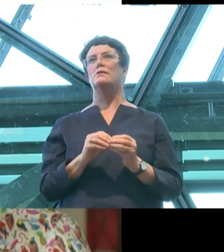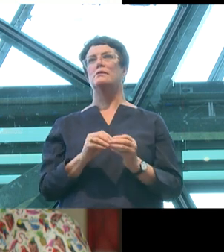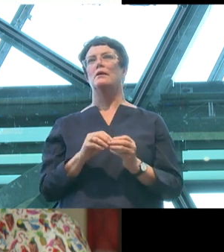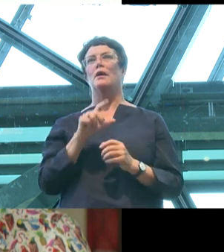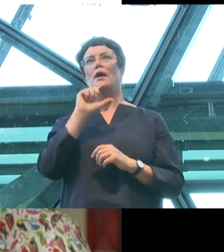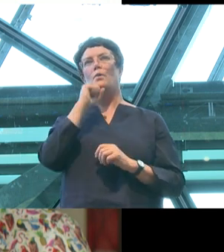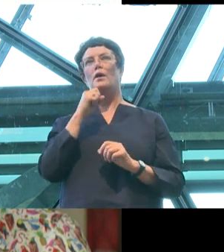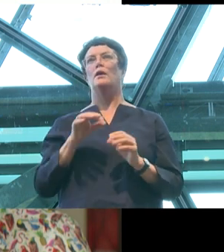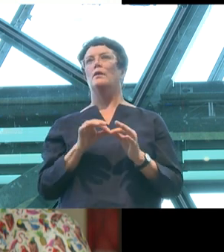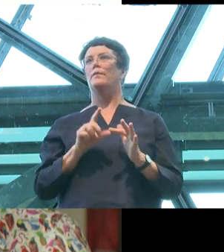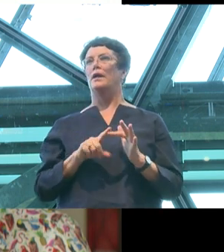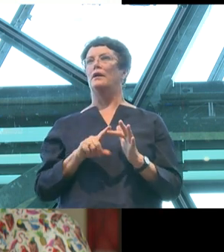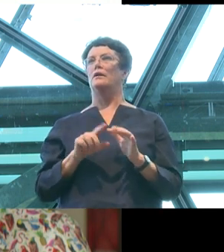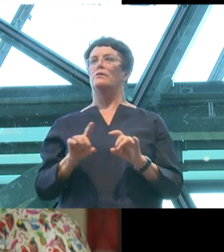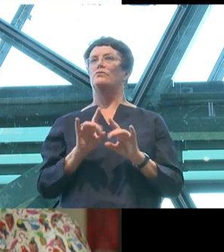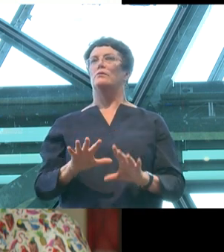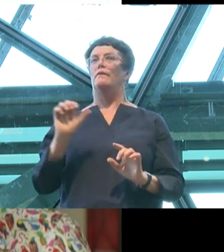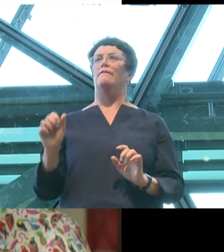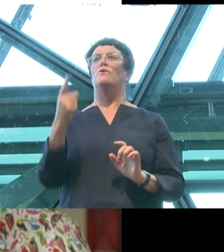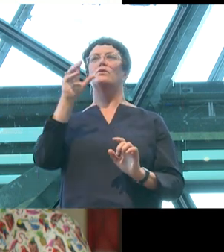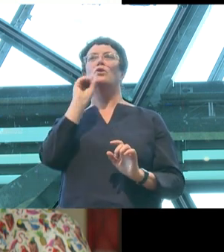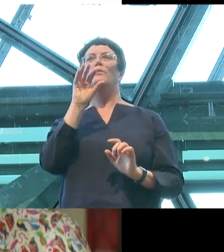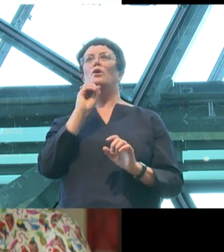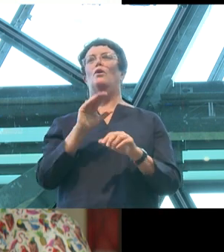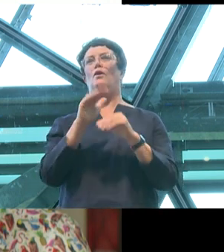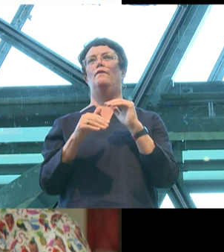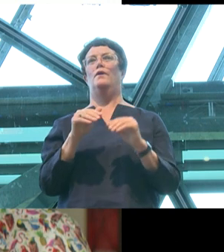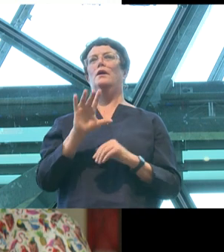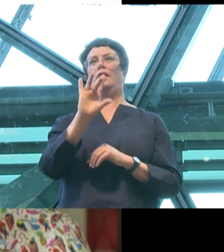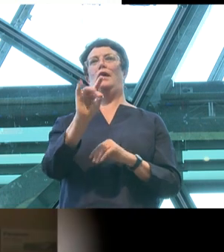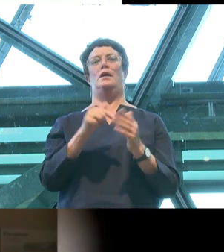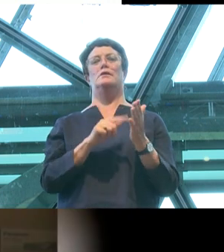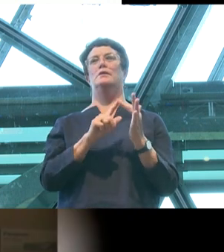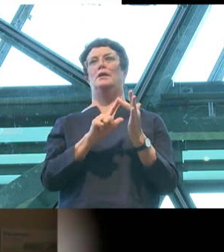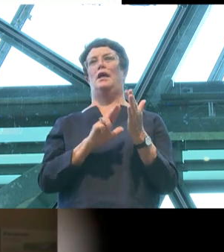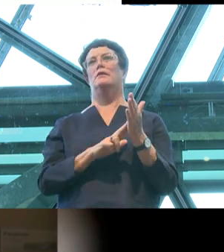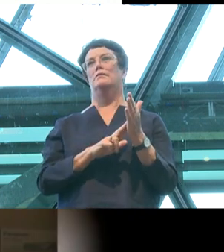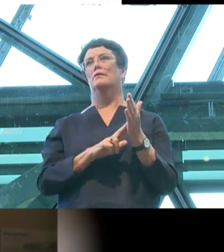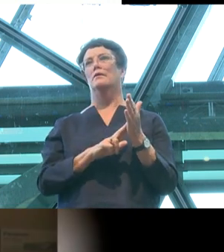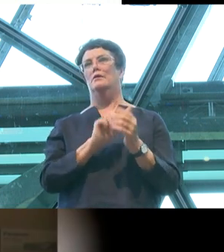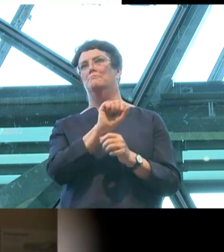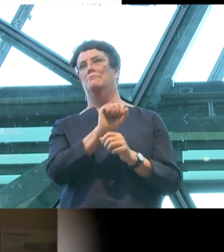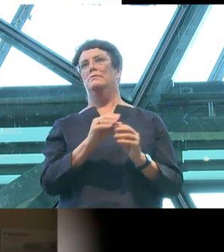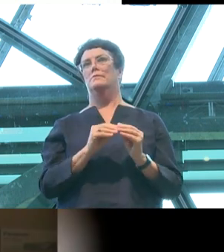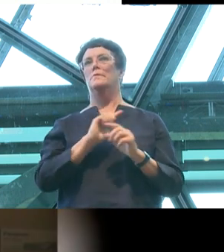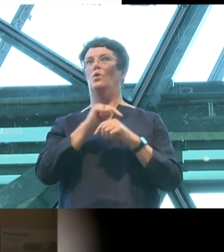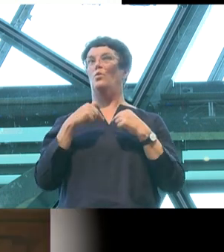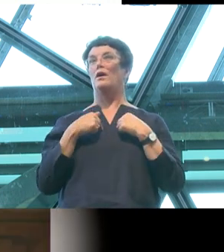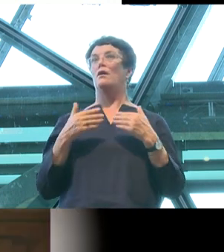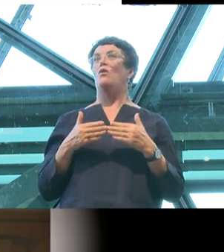Australia's first ever TV comedy about gay teen sexuality. And we're quite upfront about it.